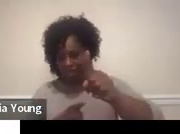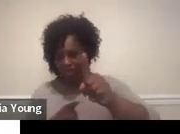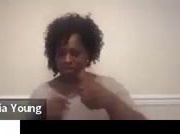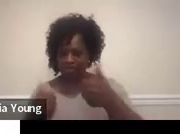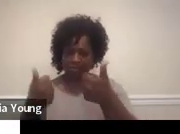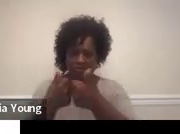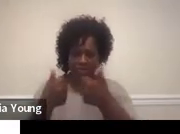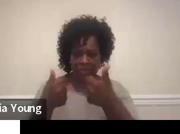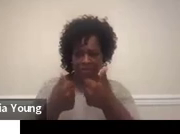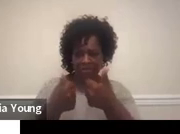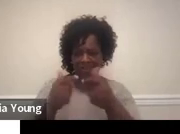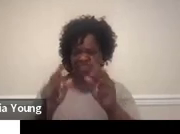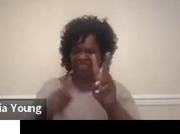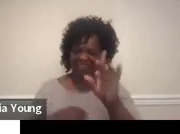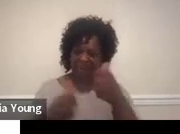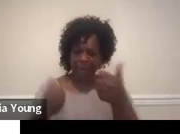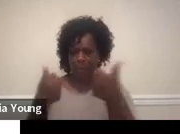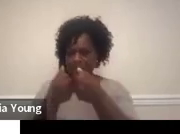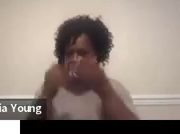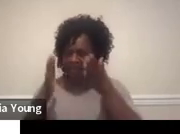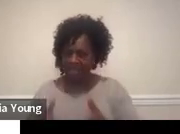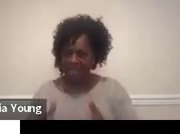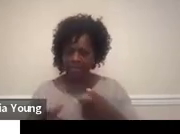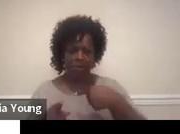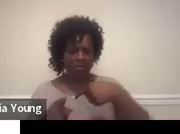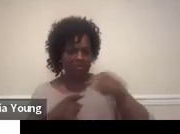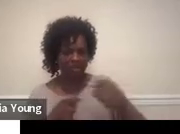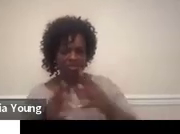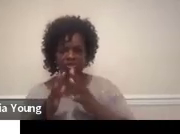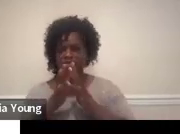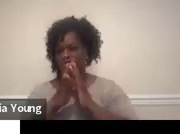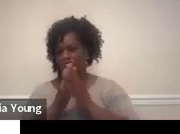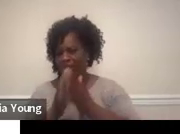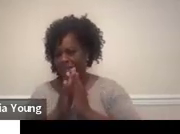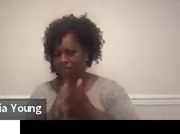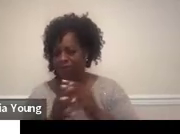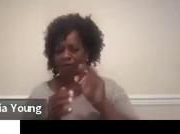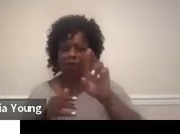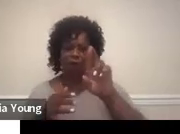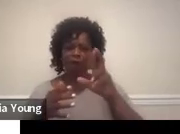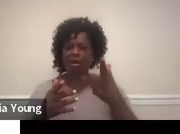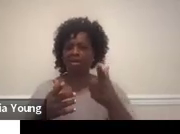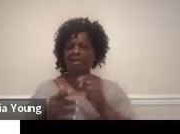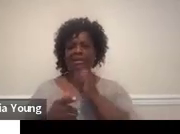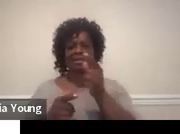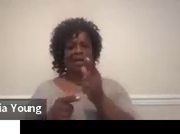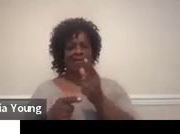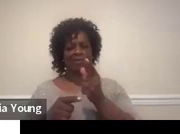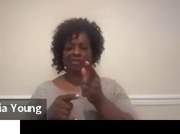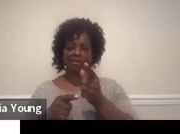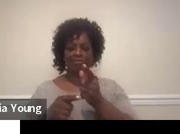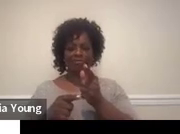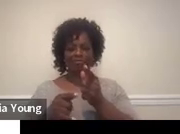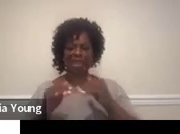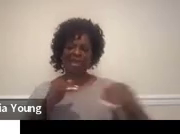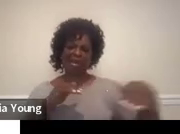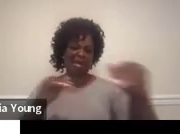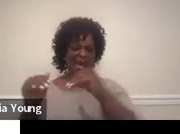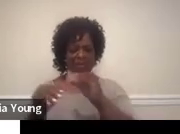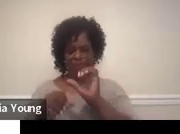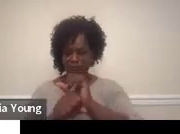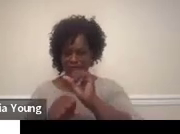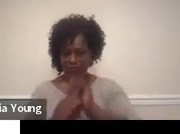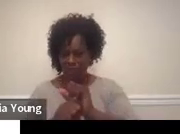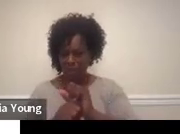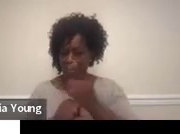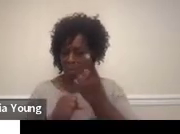about earlier with the FAQ, or they want to be the professional wrestler or, you know, what have you. So one thing